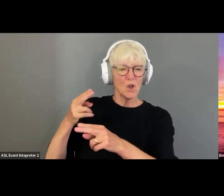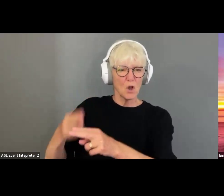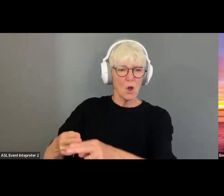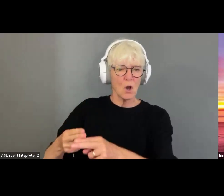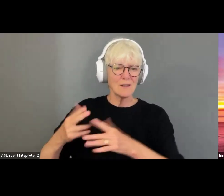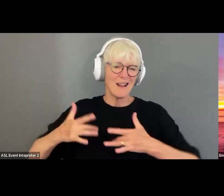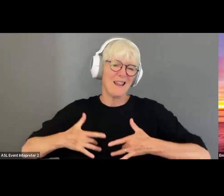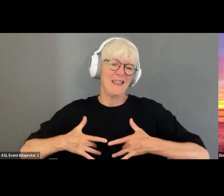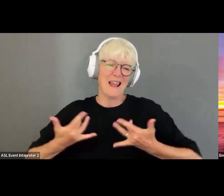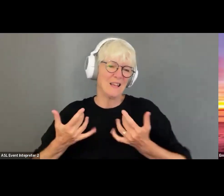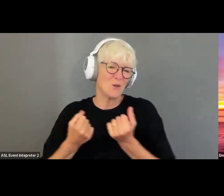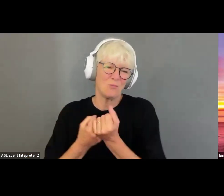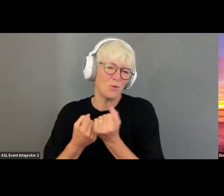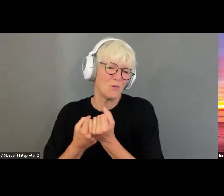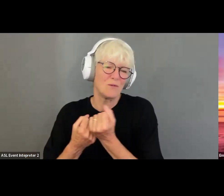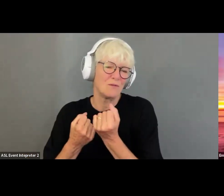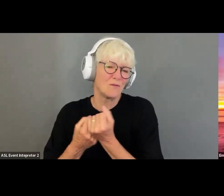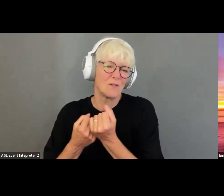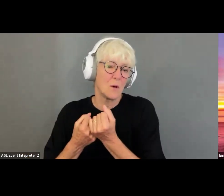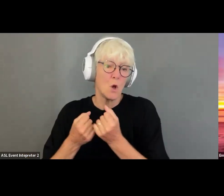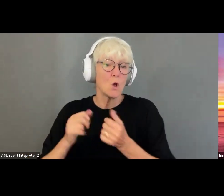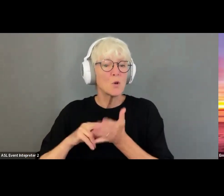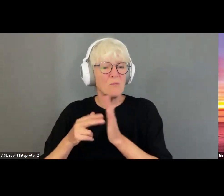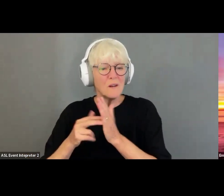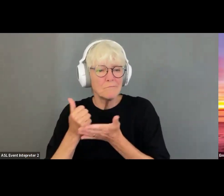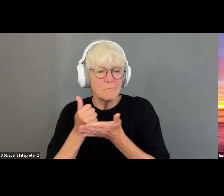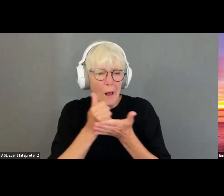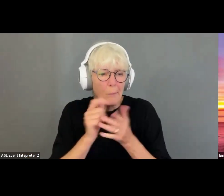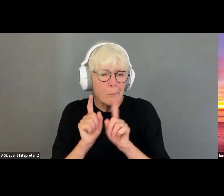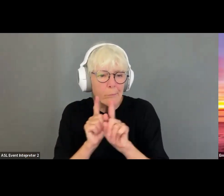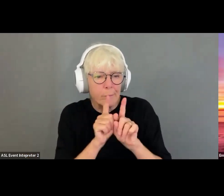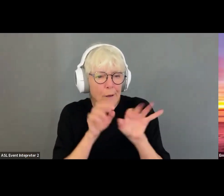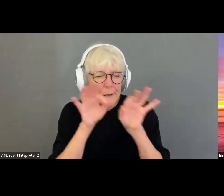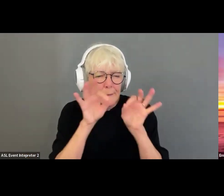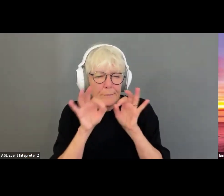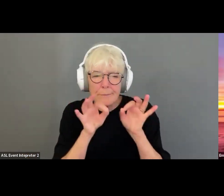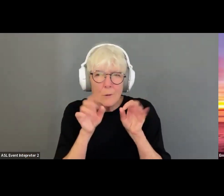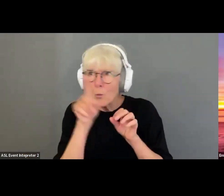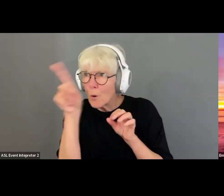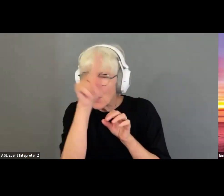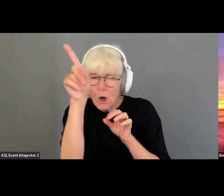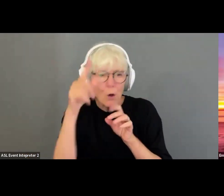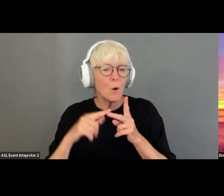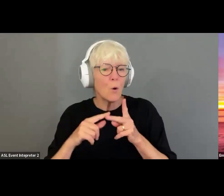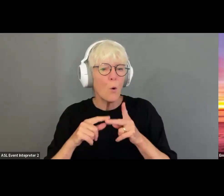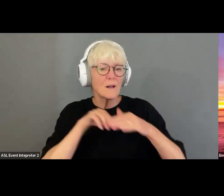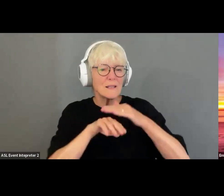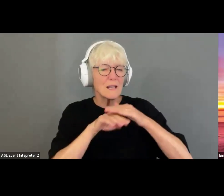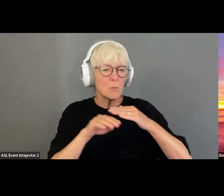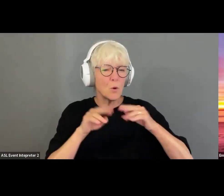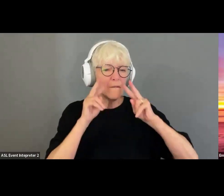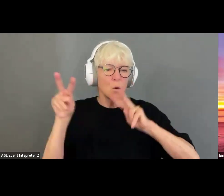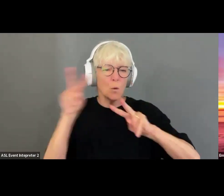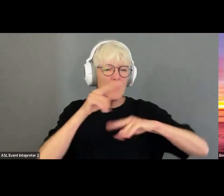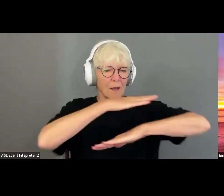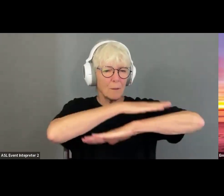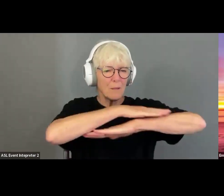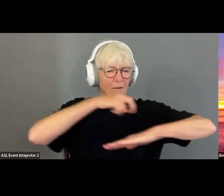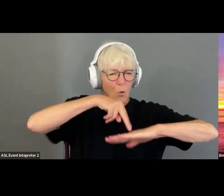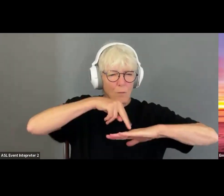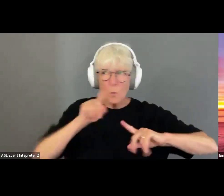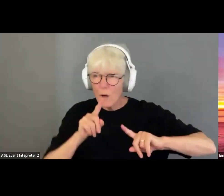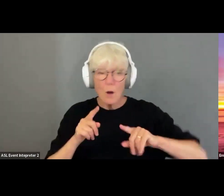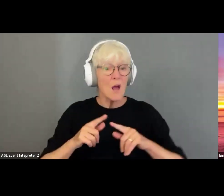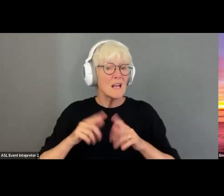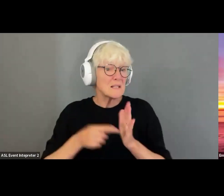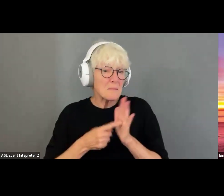support. Uh, so kind of helping people with directions, helping people find the accessible viewing platforms, some pushing of devices